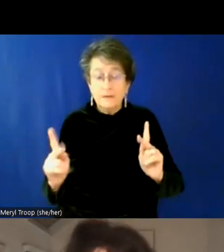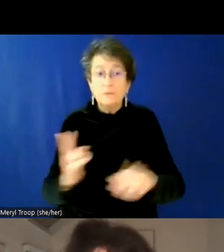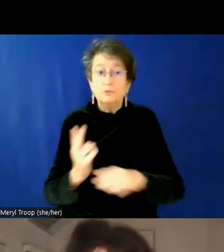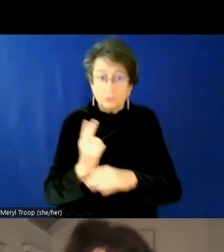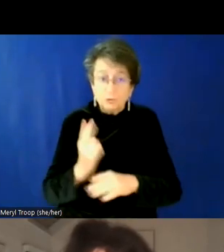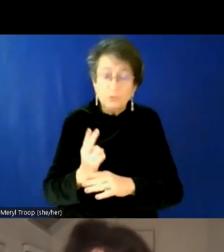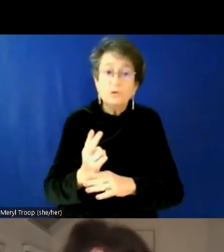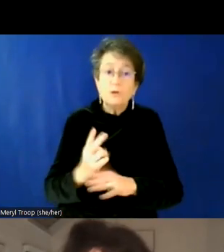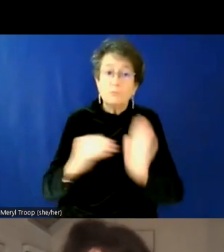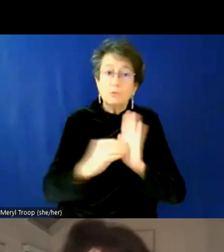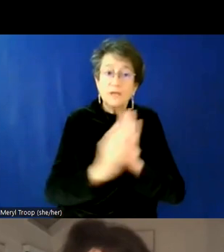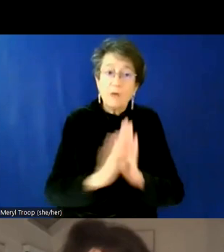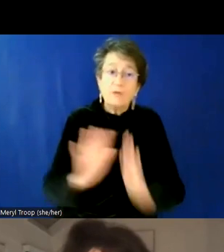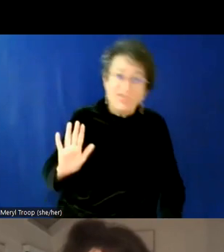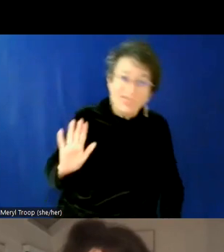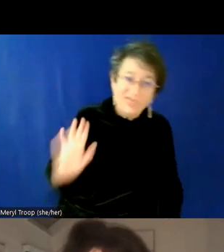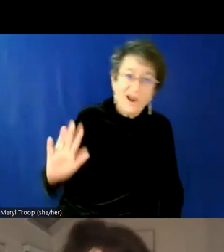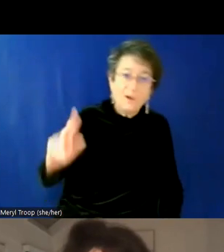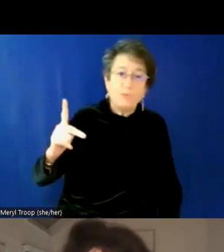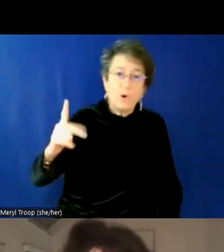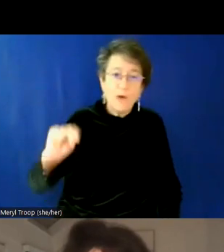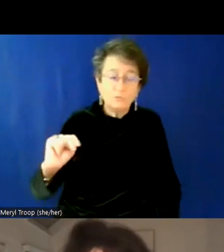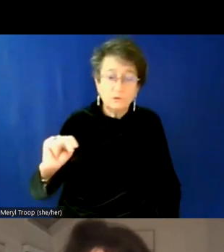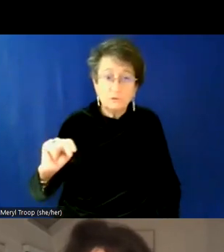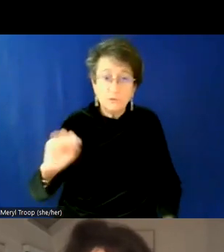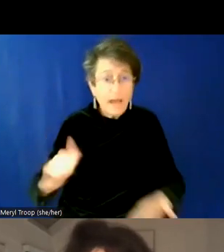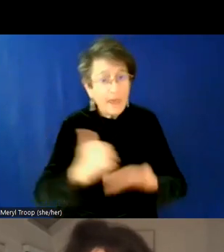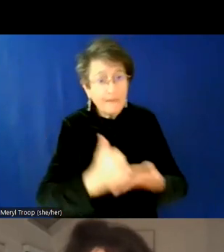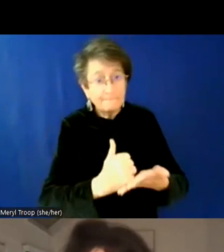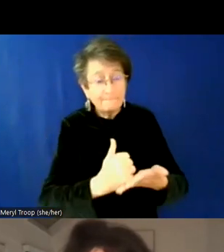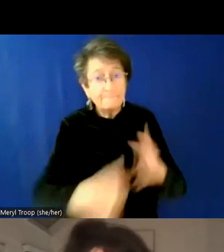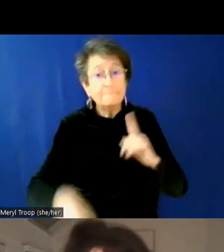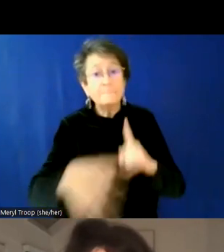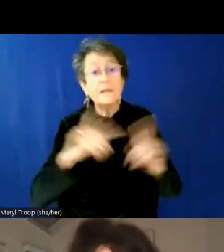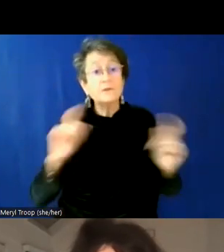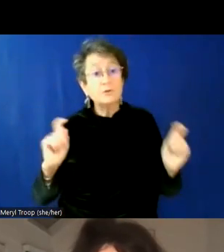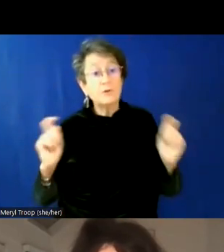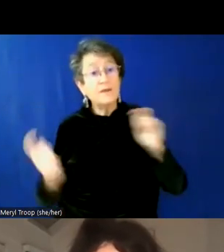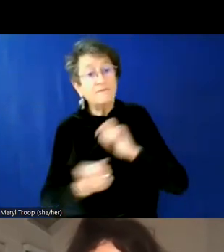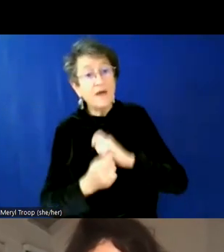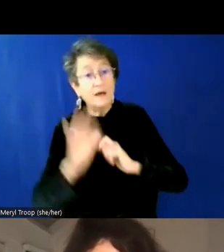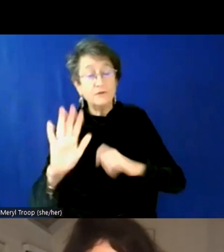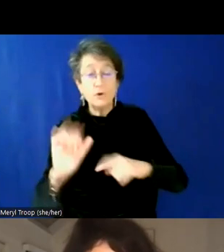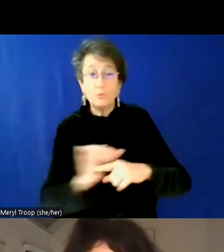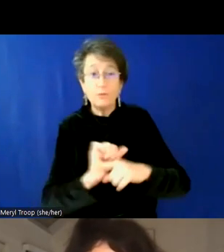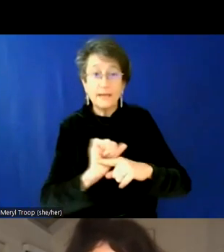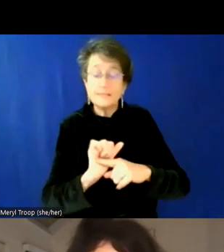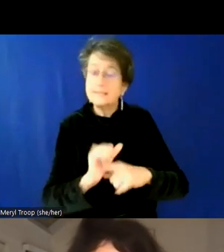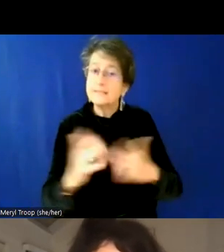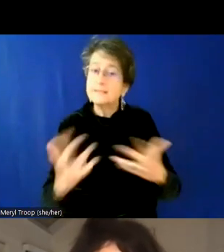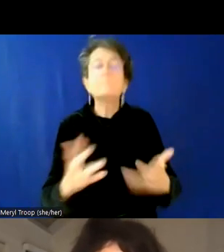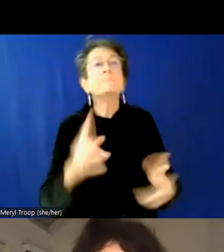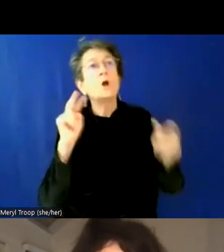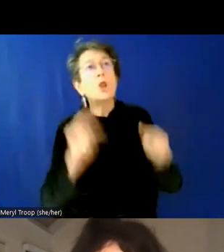them can be really helpful. Um, and then also as you're continuing to sort of evolve your practices, looking at things like, um,